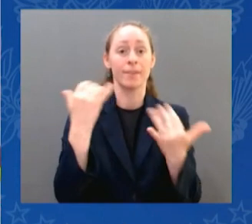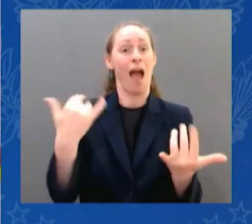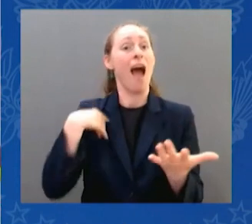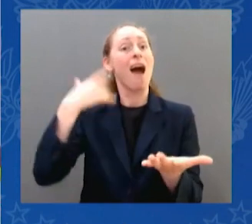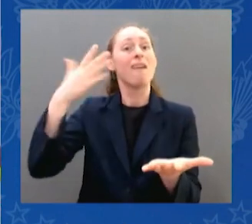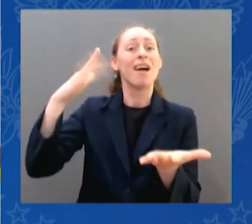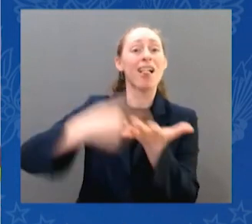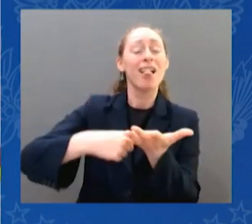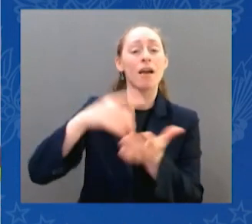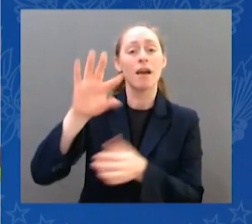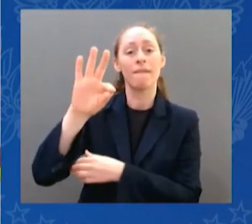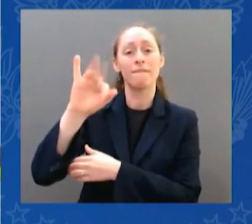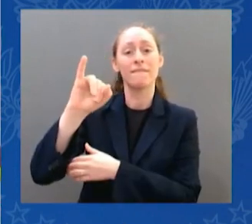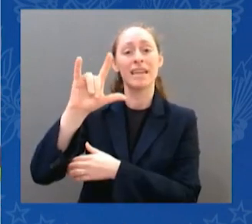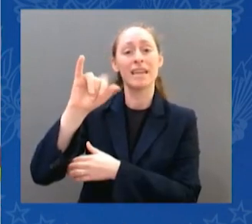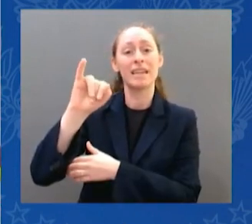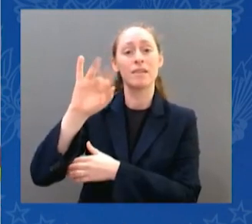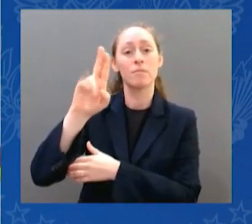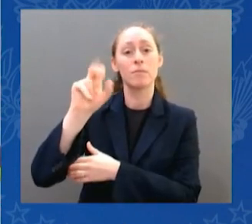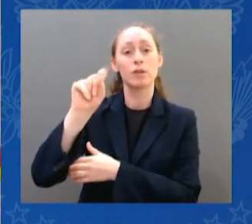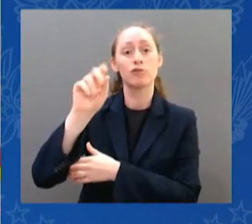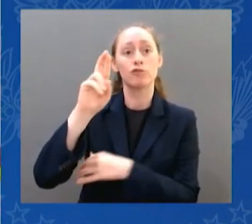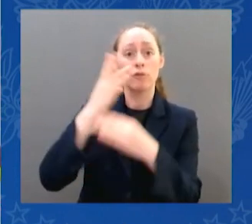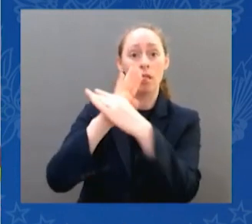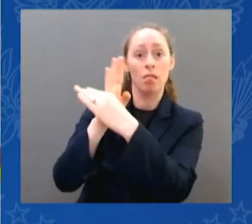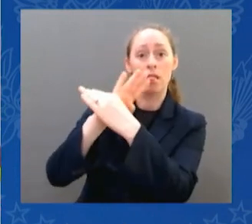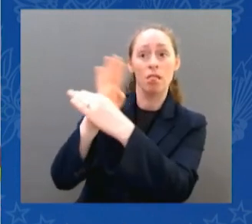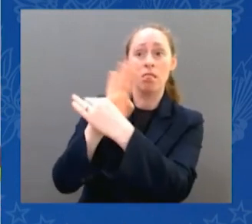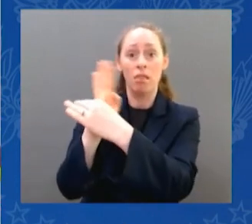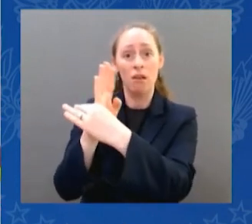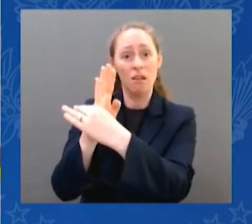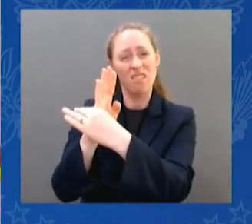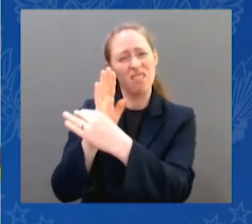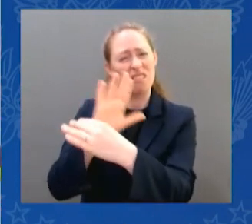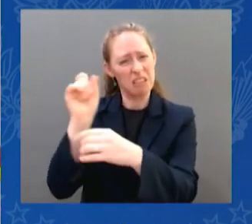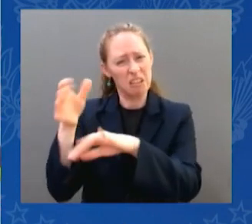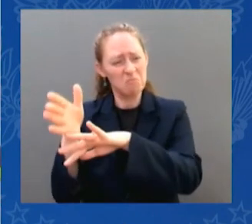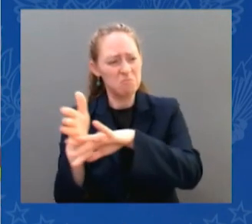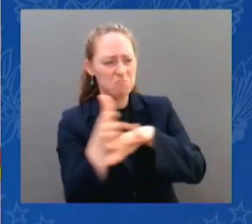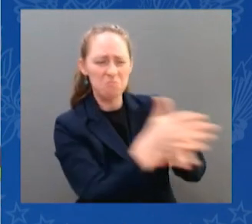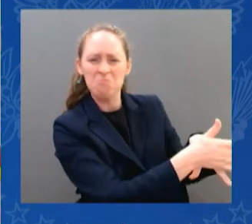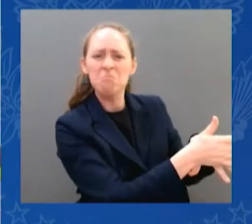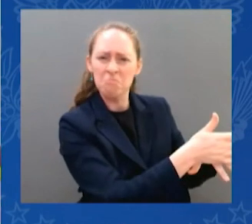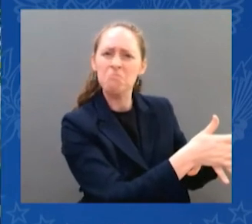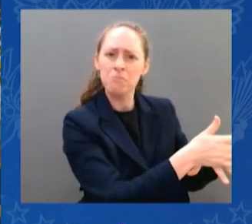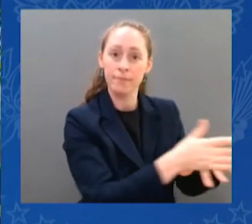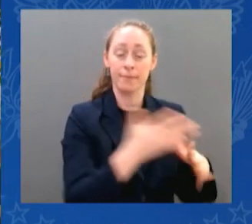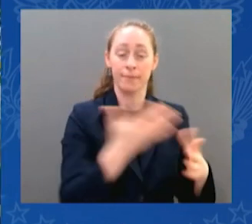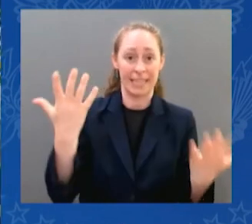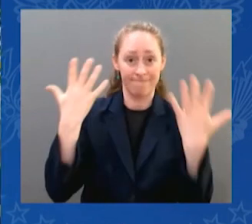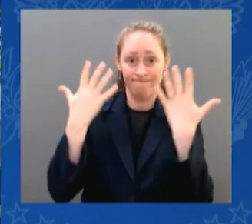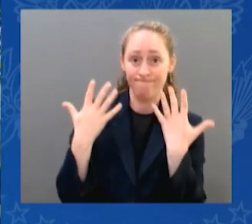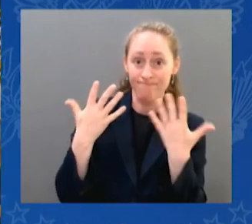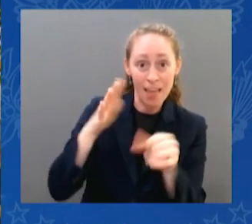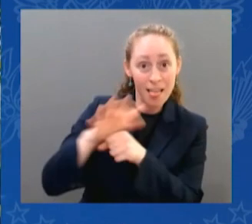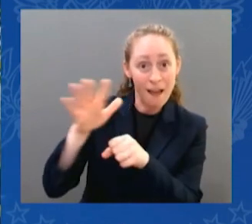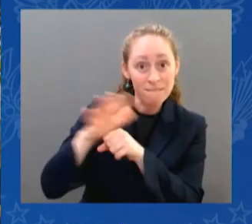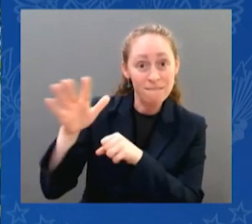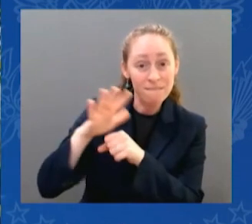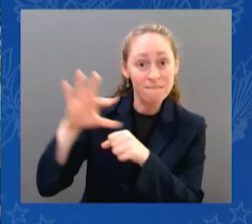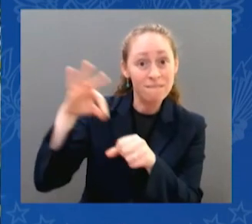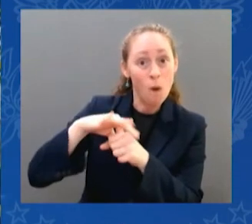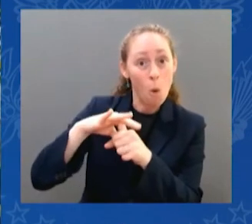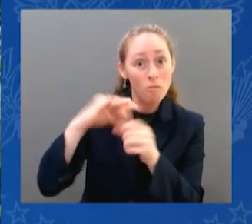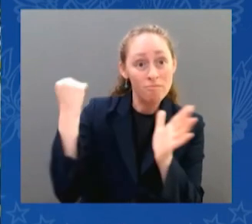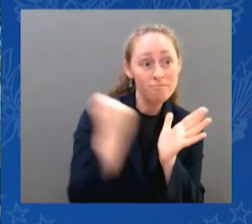filibuster on at the moment. That means we need two more votes now, not now, when we vote,